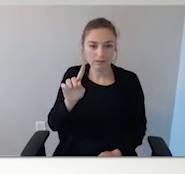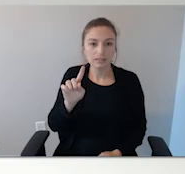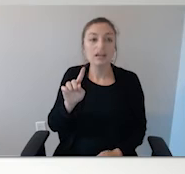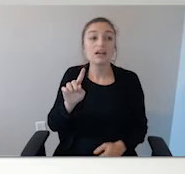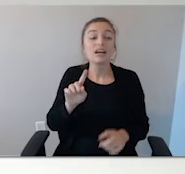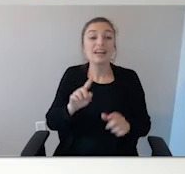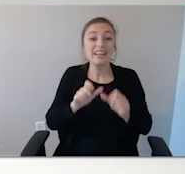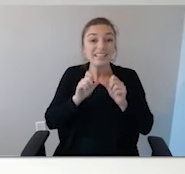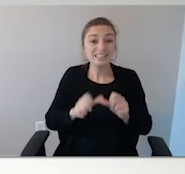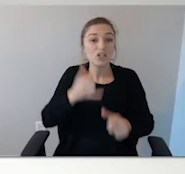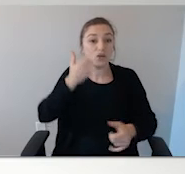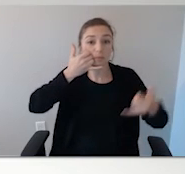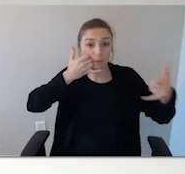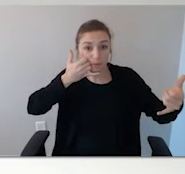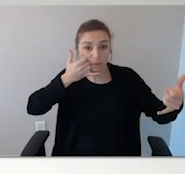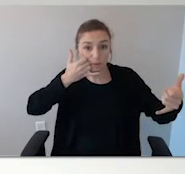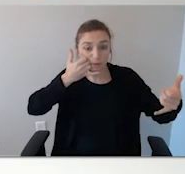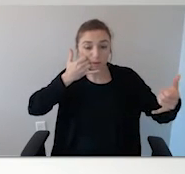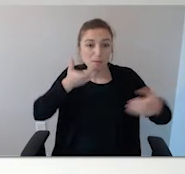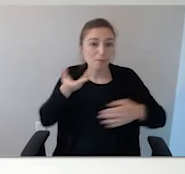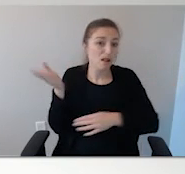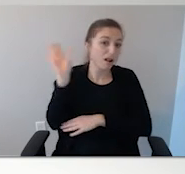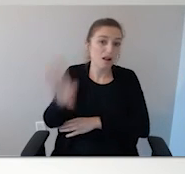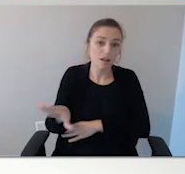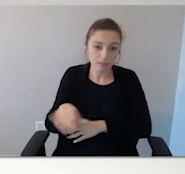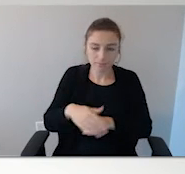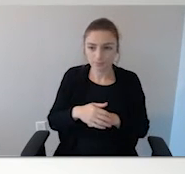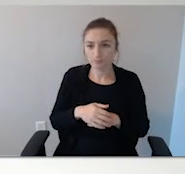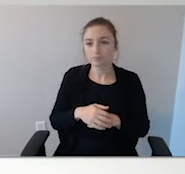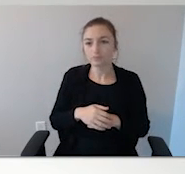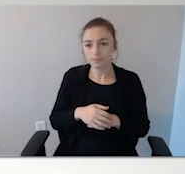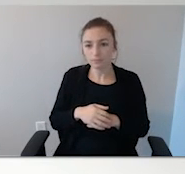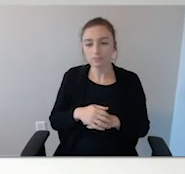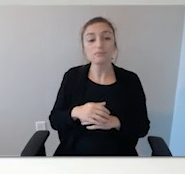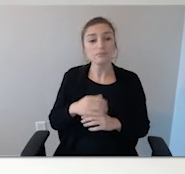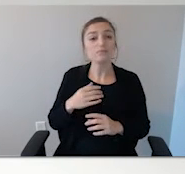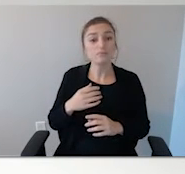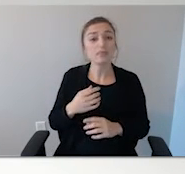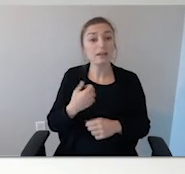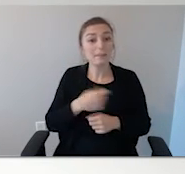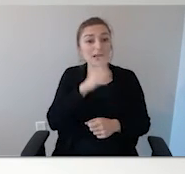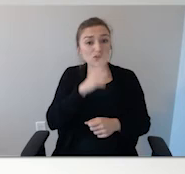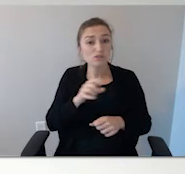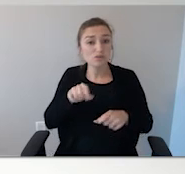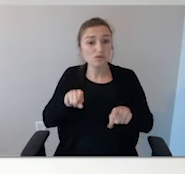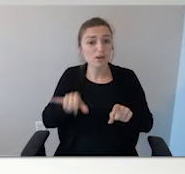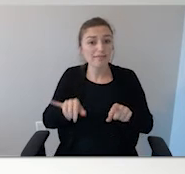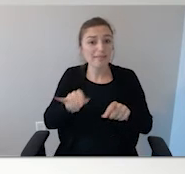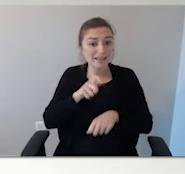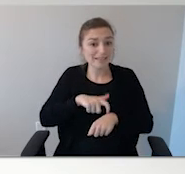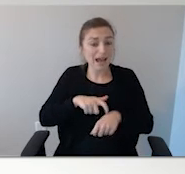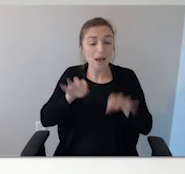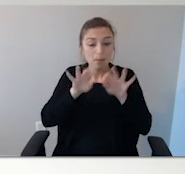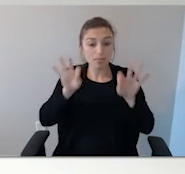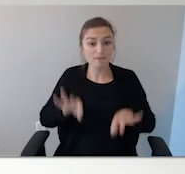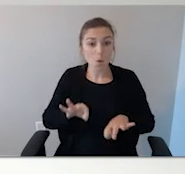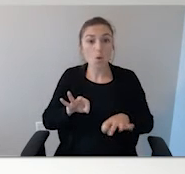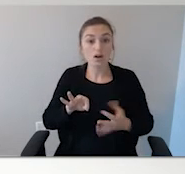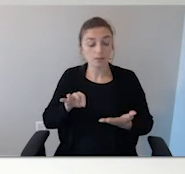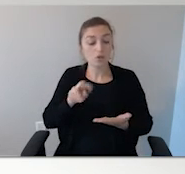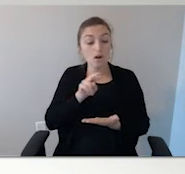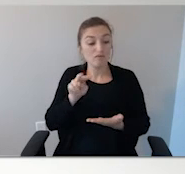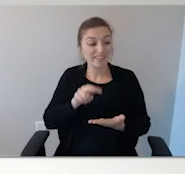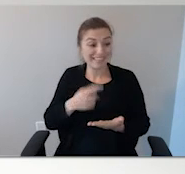And then that emergency handout is a great opportunity for you to read the information off that to them if they don't have it with their 911 system.